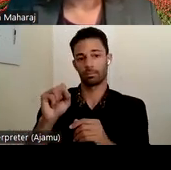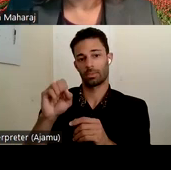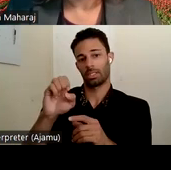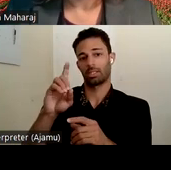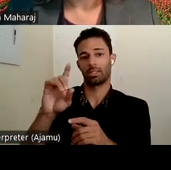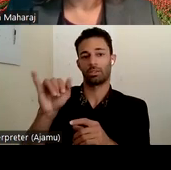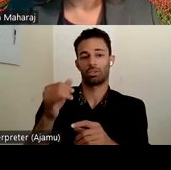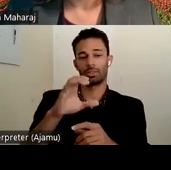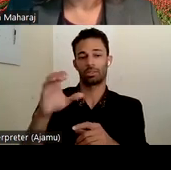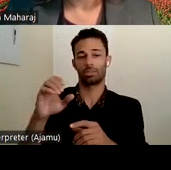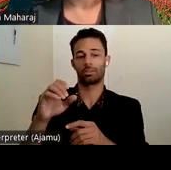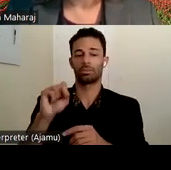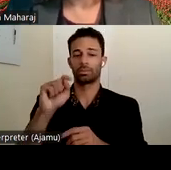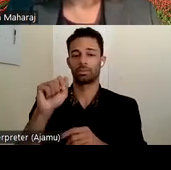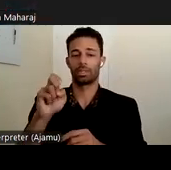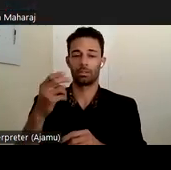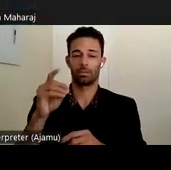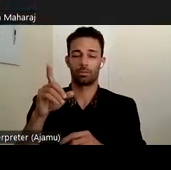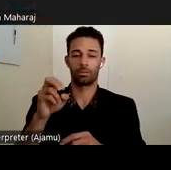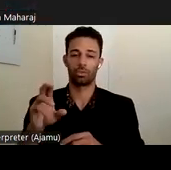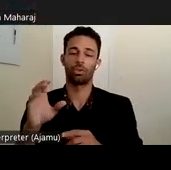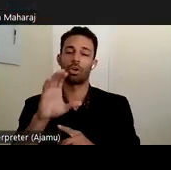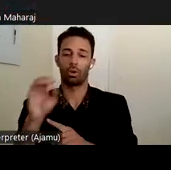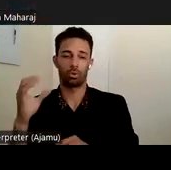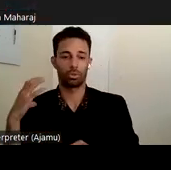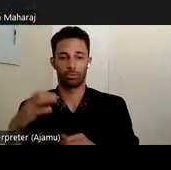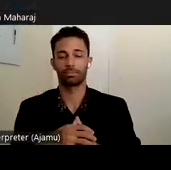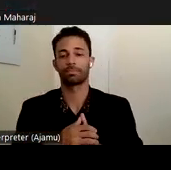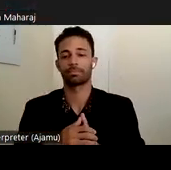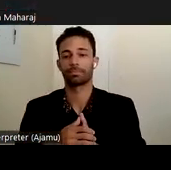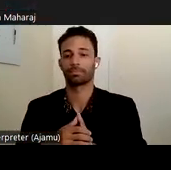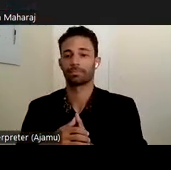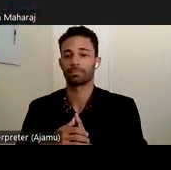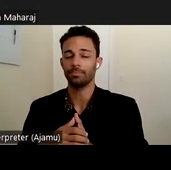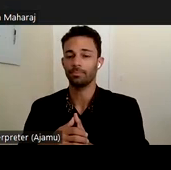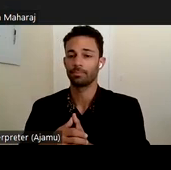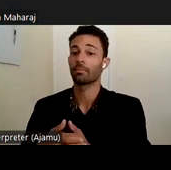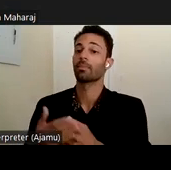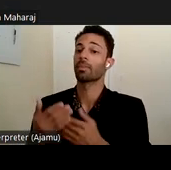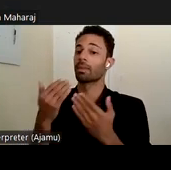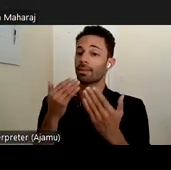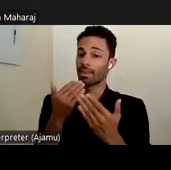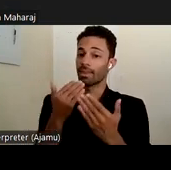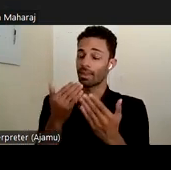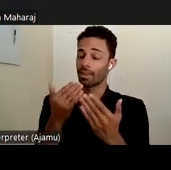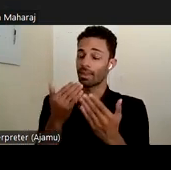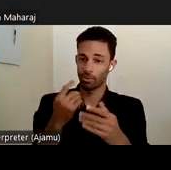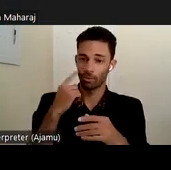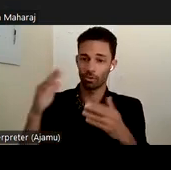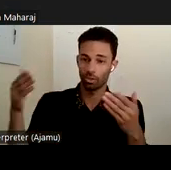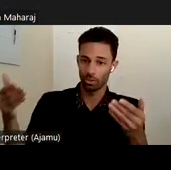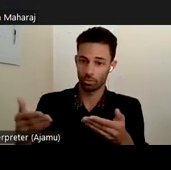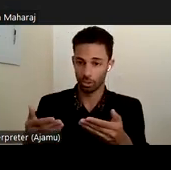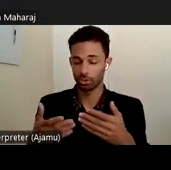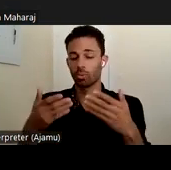Great. Thank you, Ranjana and Carol. Thanks for leading us off, and welcome to everyone today. We have, I am